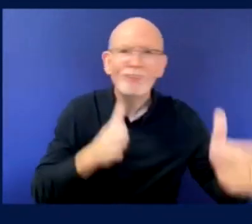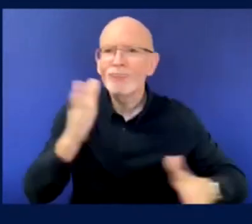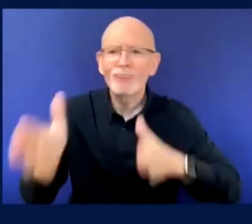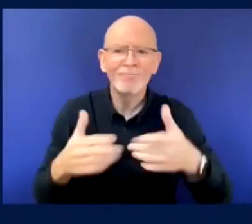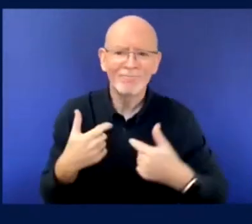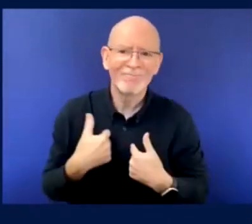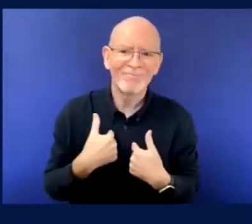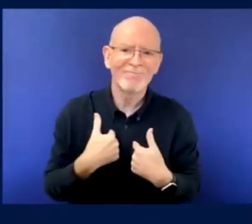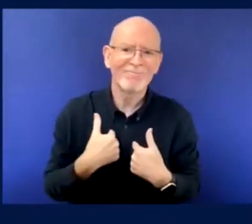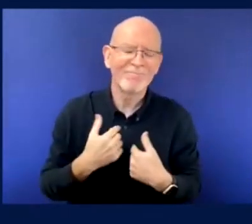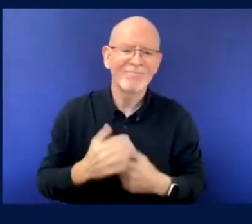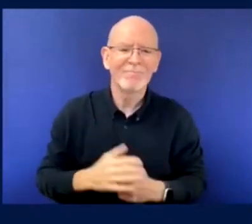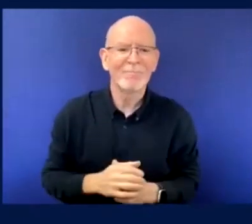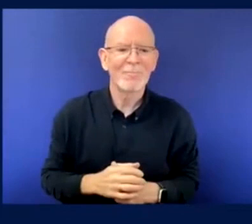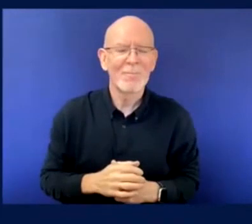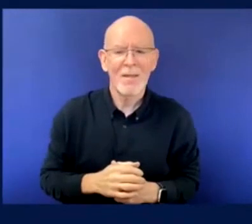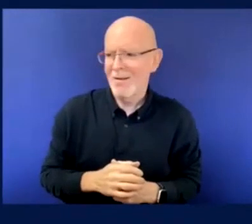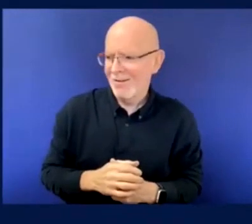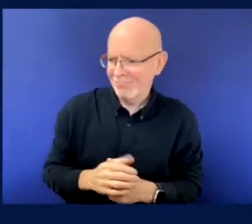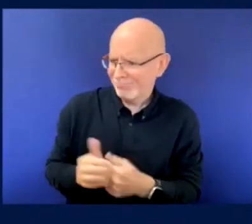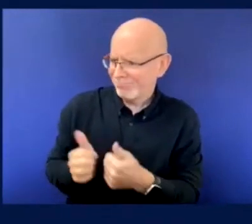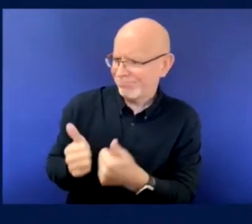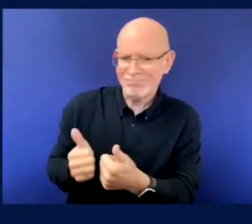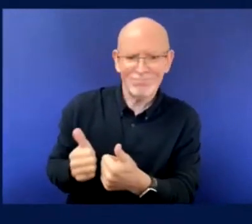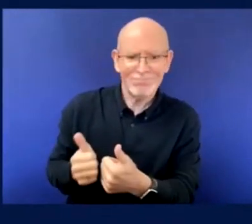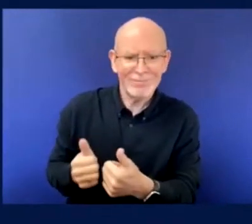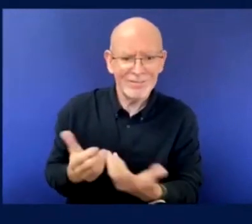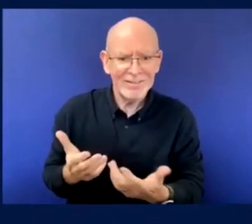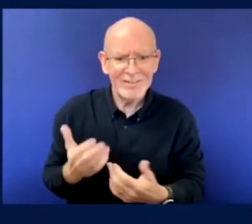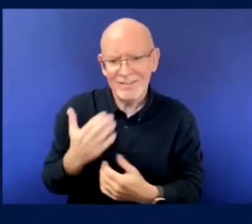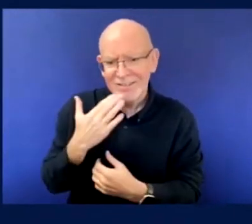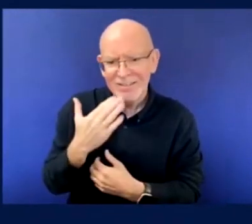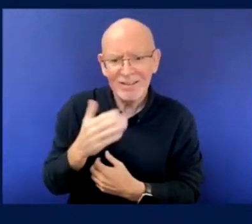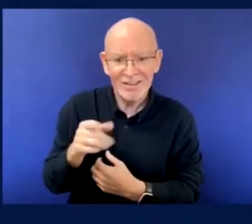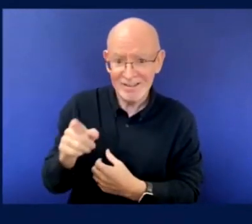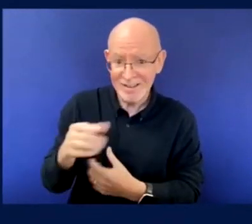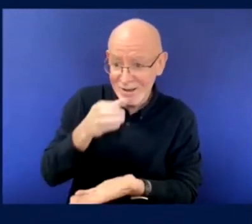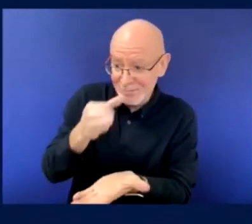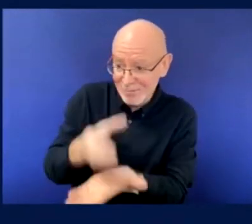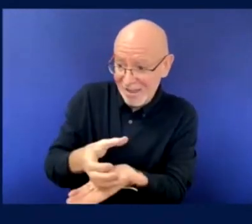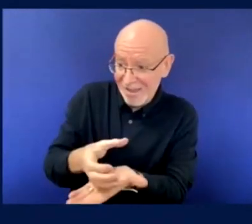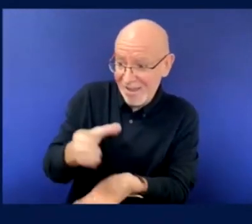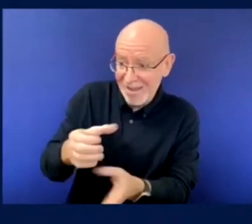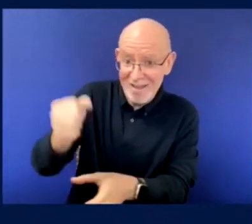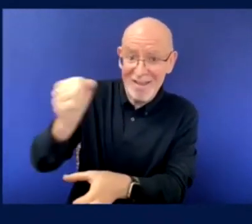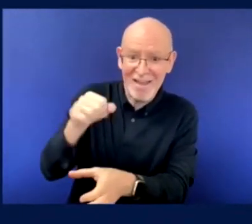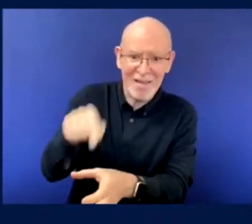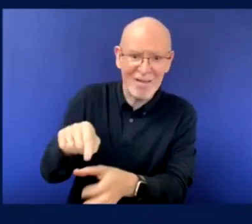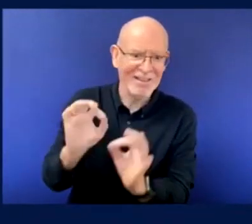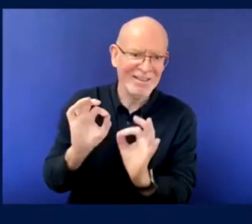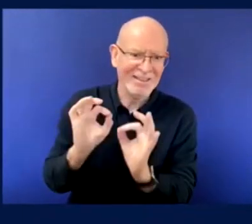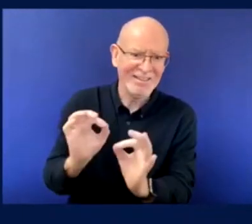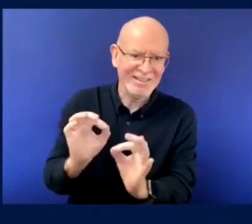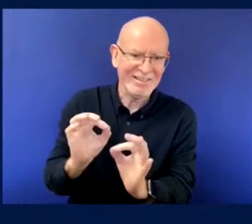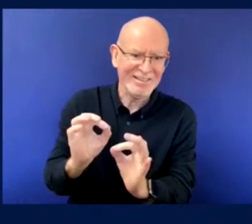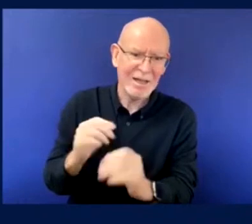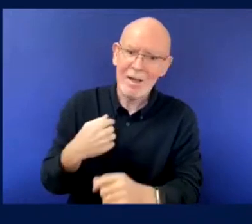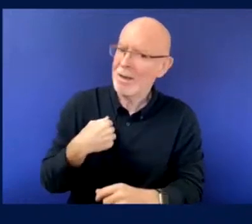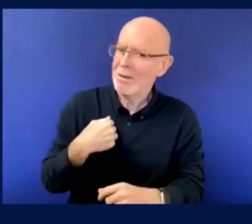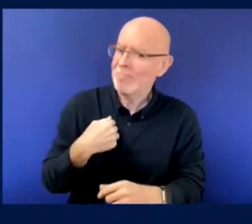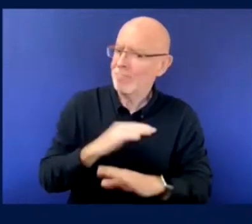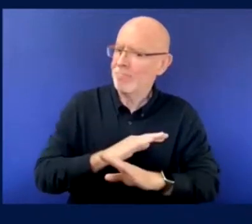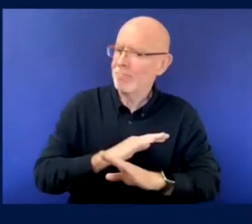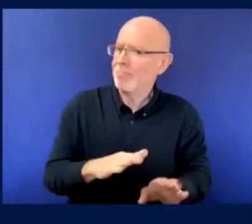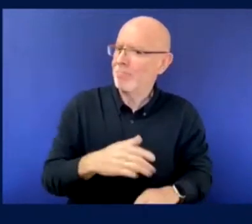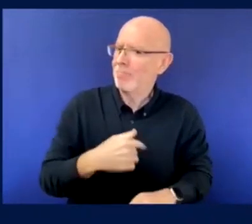condition is as improved, but your, your requirements have changed. So you've moved from no longer needing, uh, being a